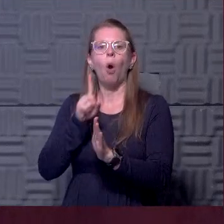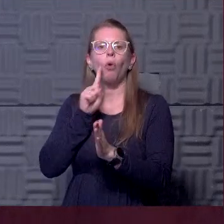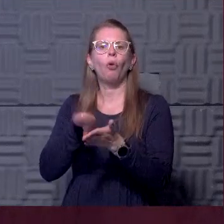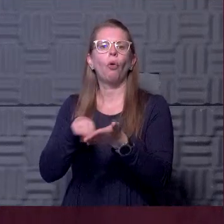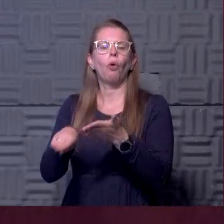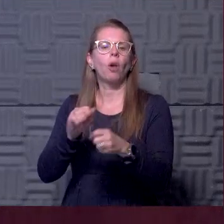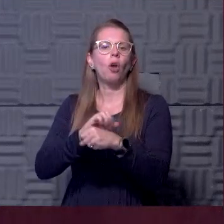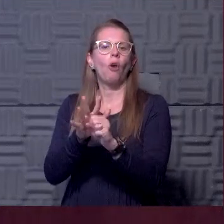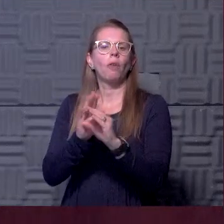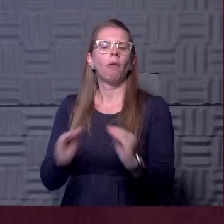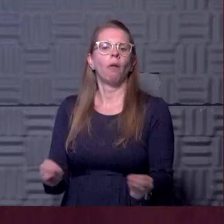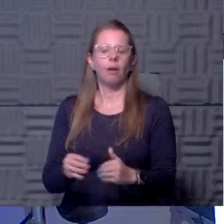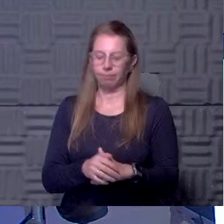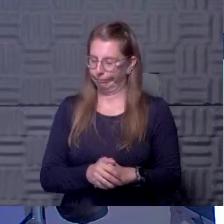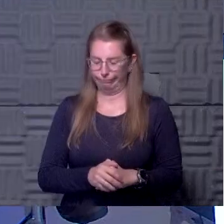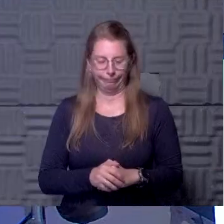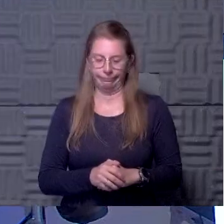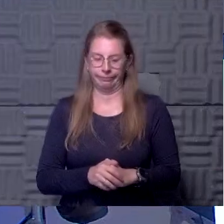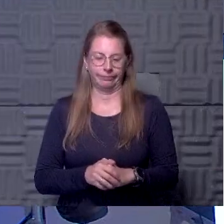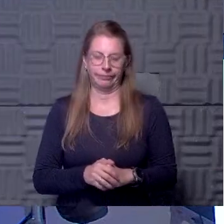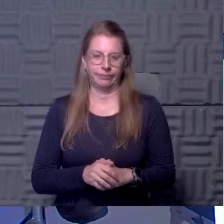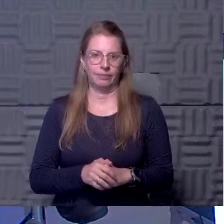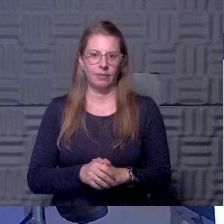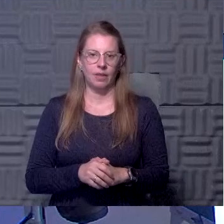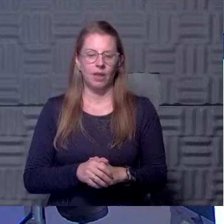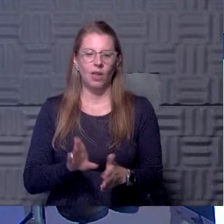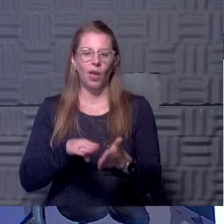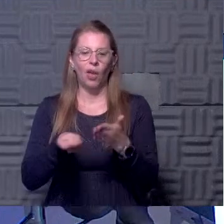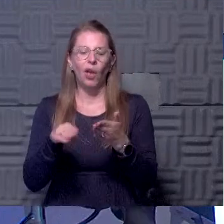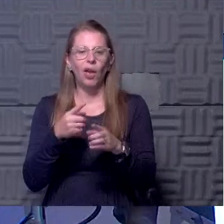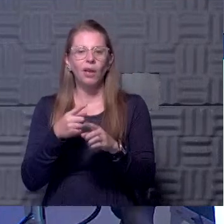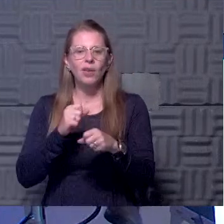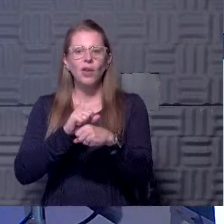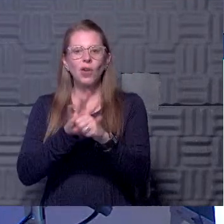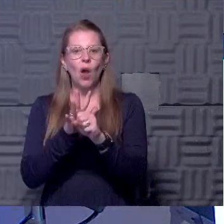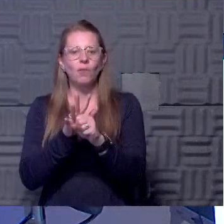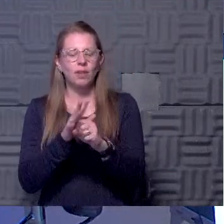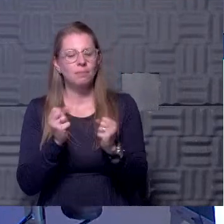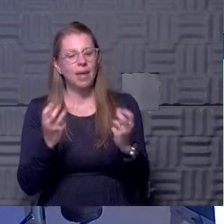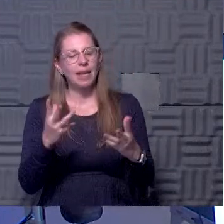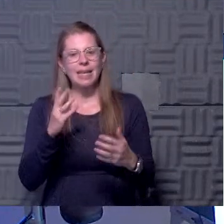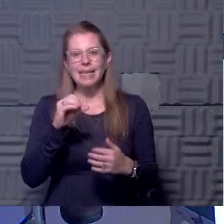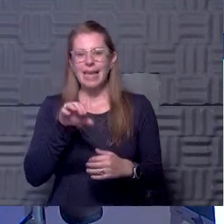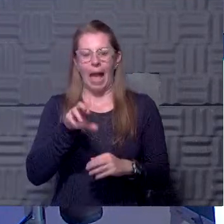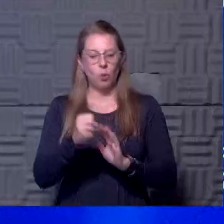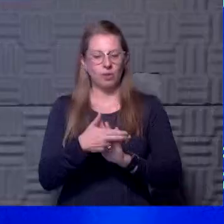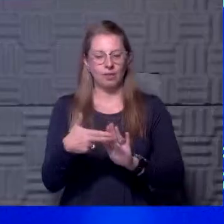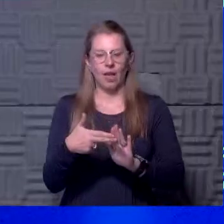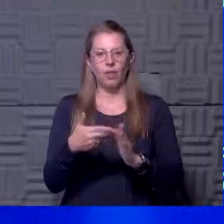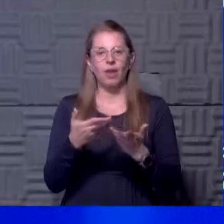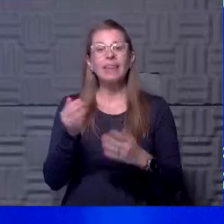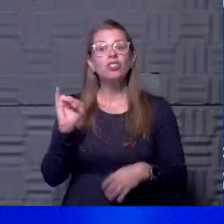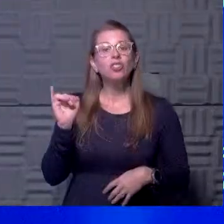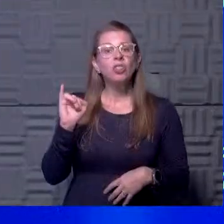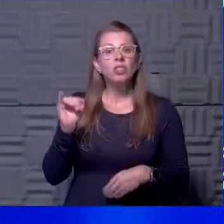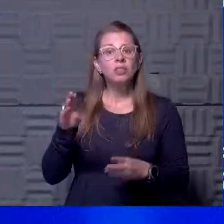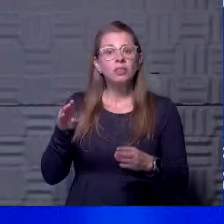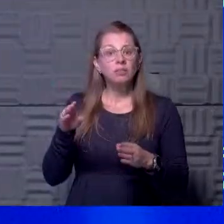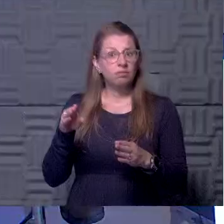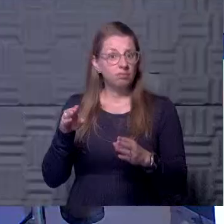COVID free. Yeah. We don't want it. No, get out of COVID free because there's too many cows out there. All right. Final, final. Is it covered by insurance?